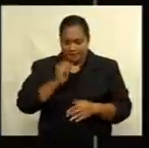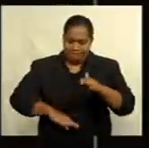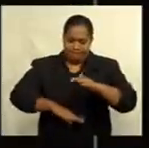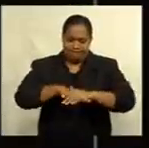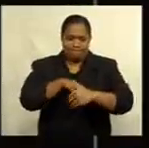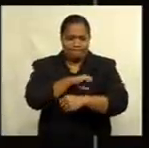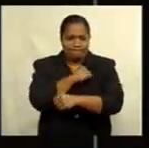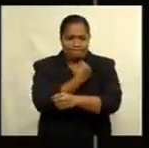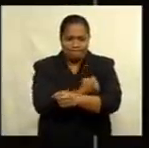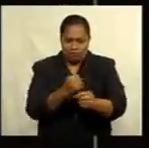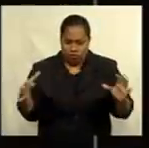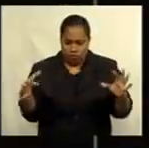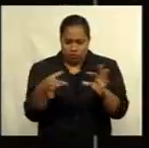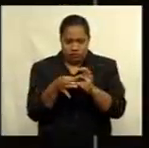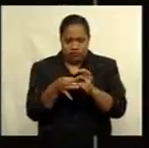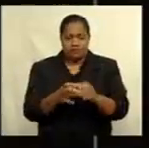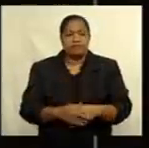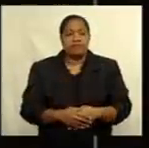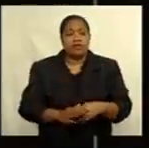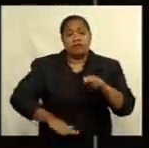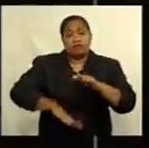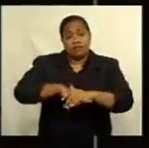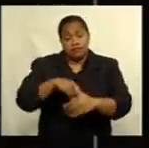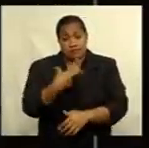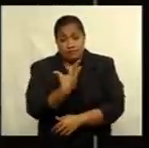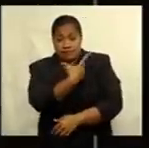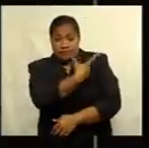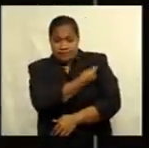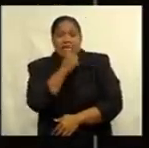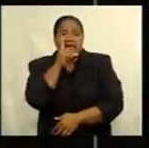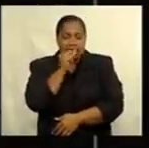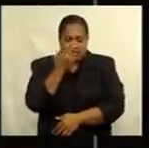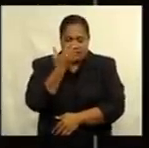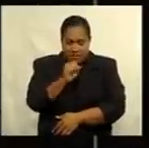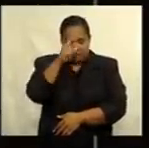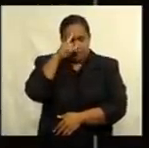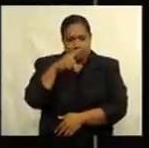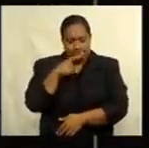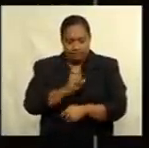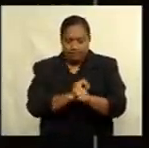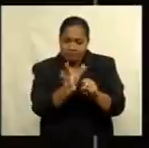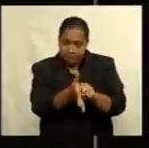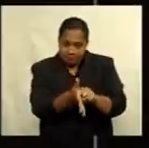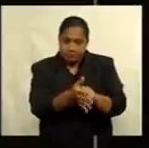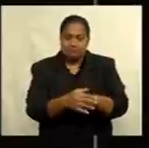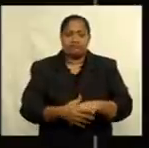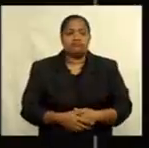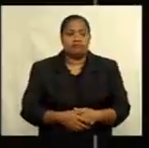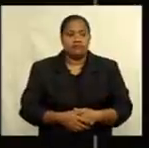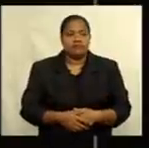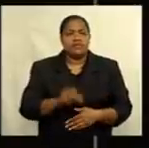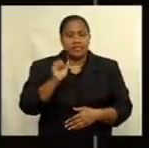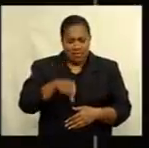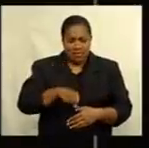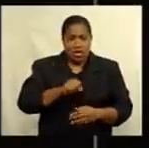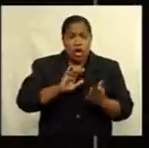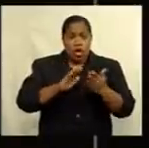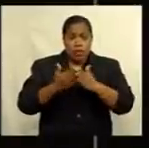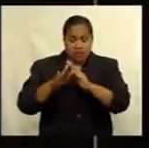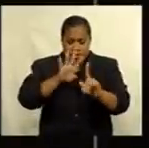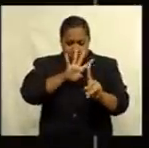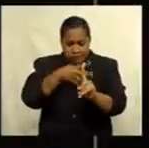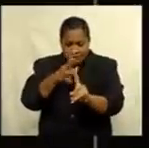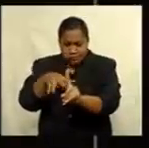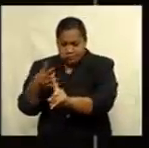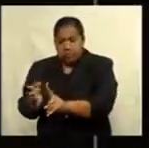Fully vaccinated Fijians can still be infected with COVID-19, although community contact tracing has stopped, the Ministry